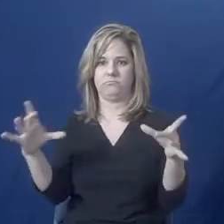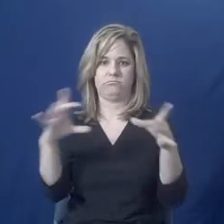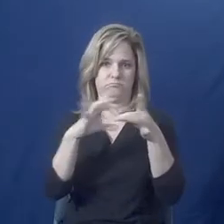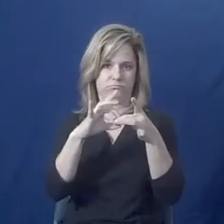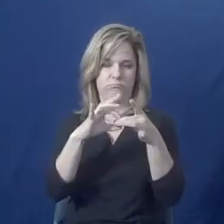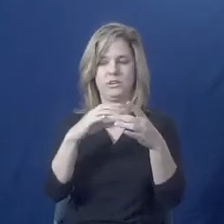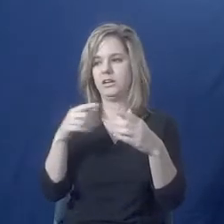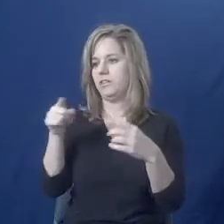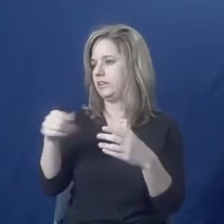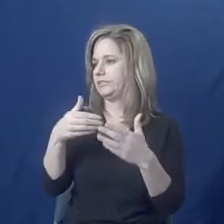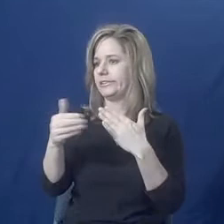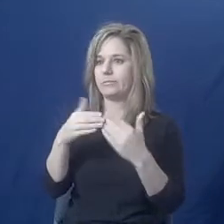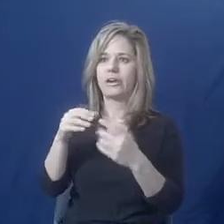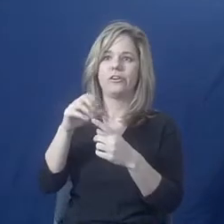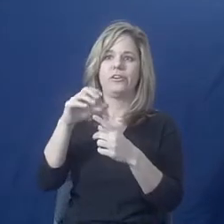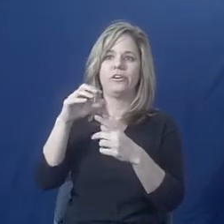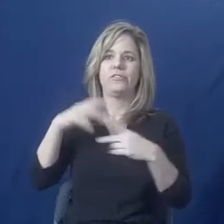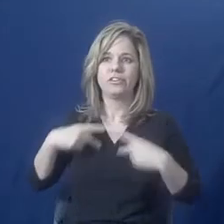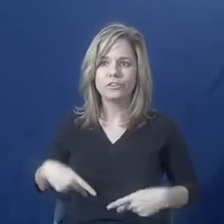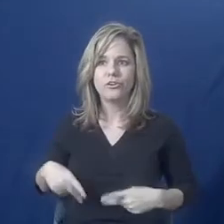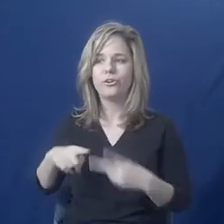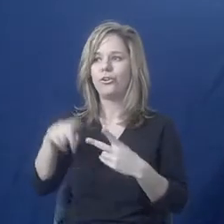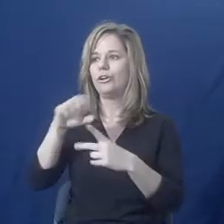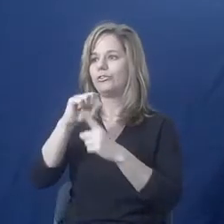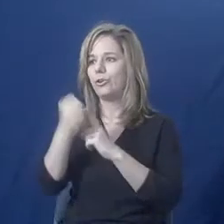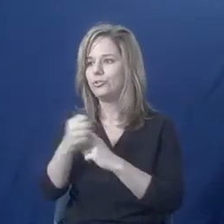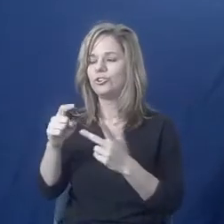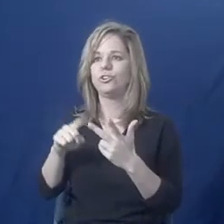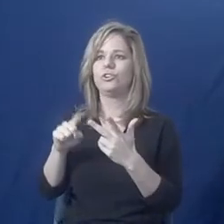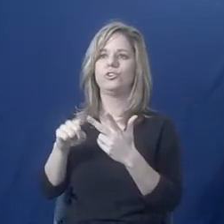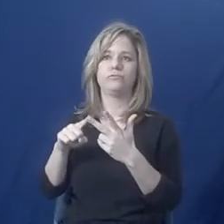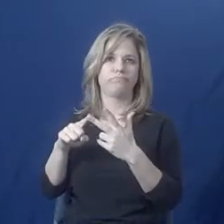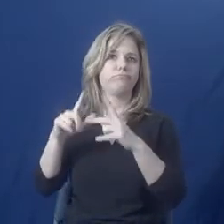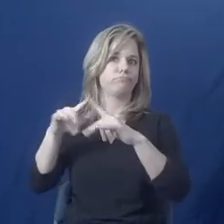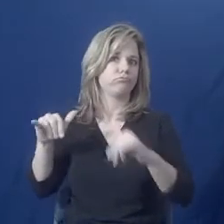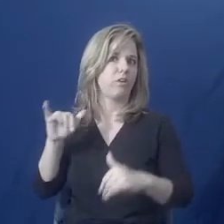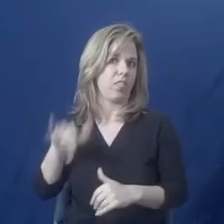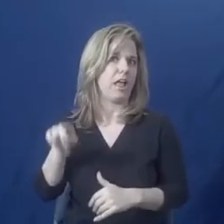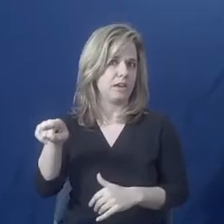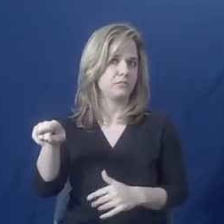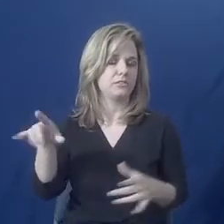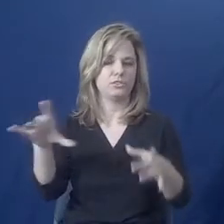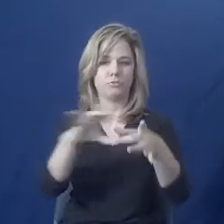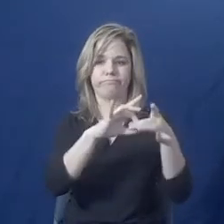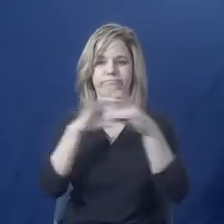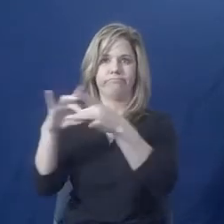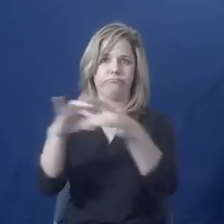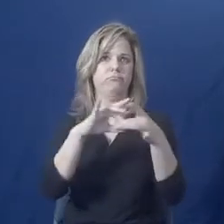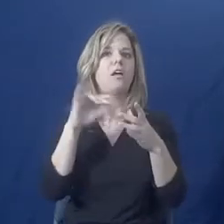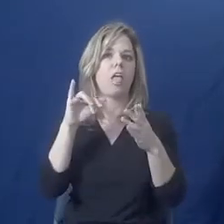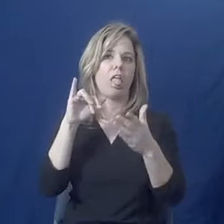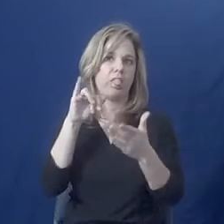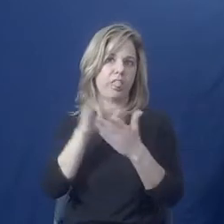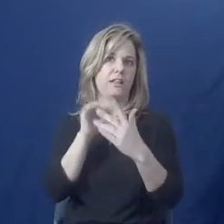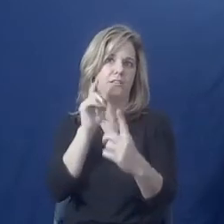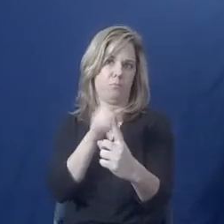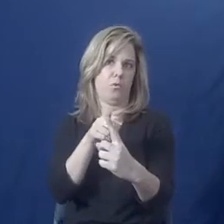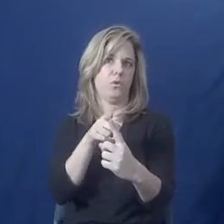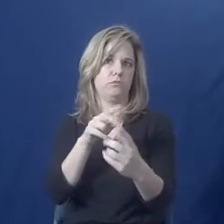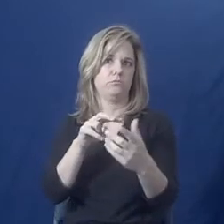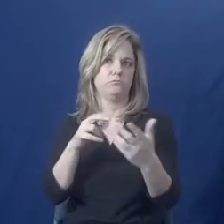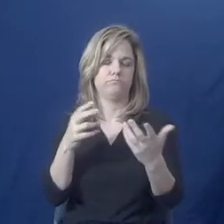whether it be the physical environment, the social environment, and so on and so forth. So we're really talking about